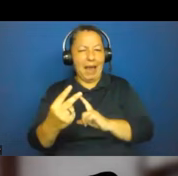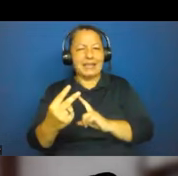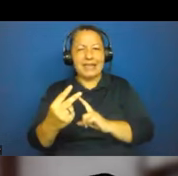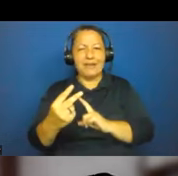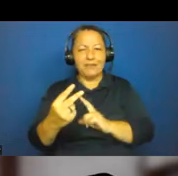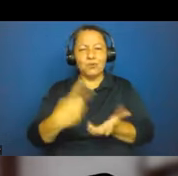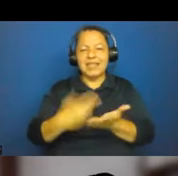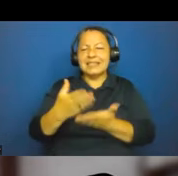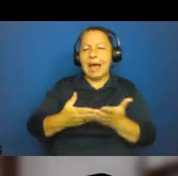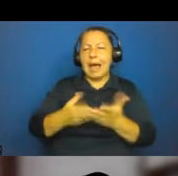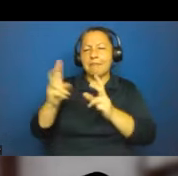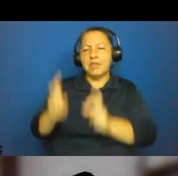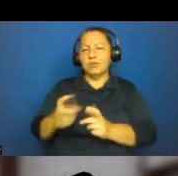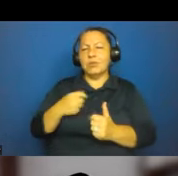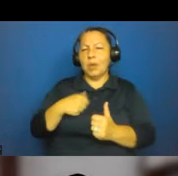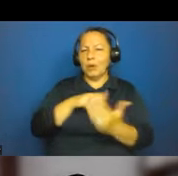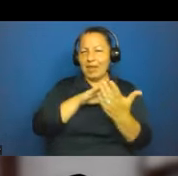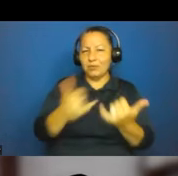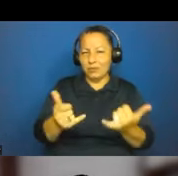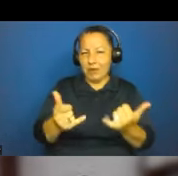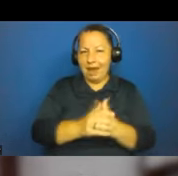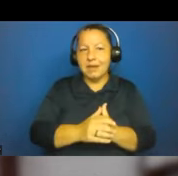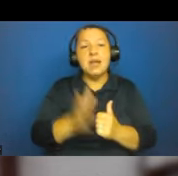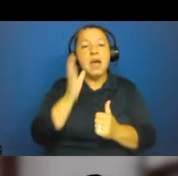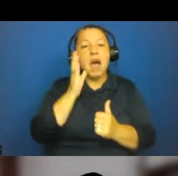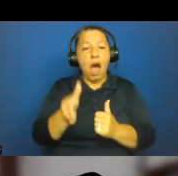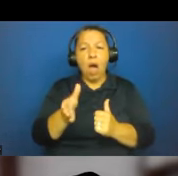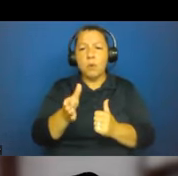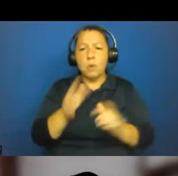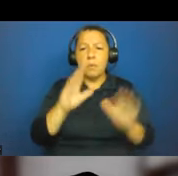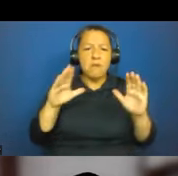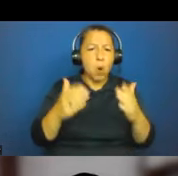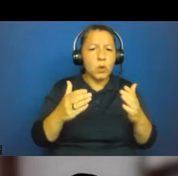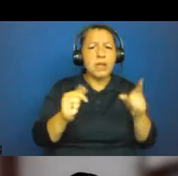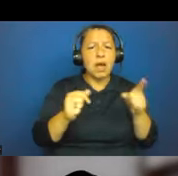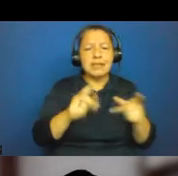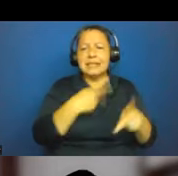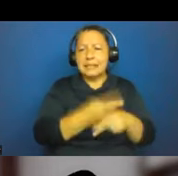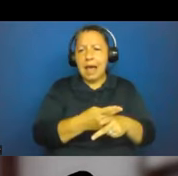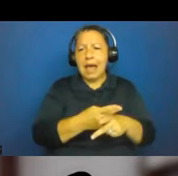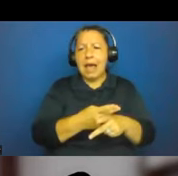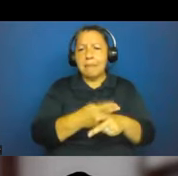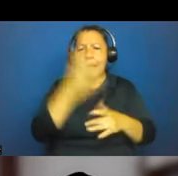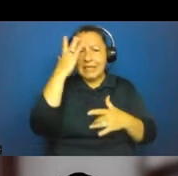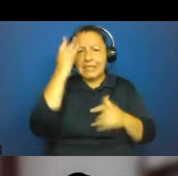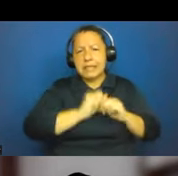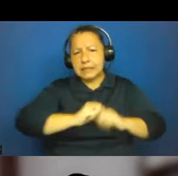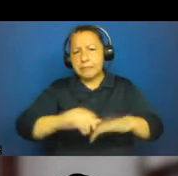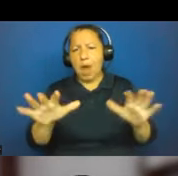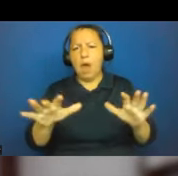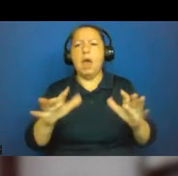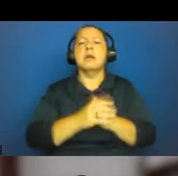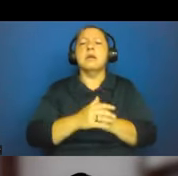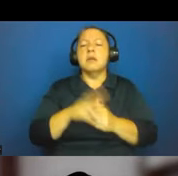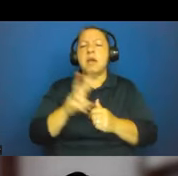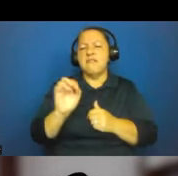Just to mention, I'll be focusing on vector-borne diseases, but I'll just ask you for your indulgence. Andrew was very kind to mention the